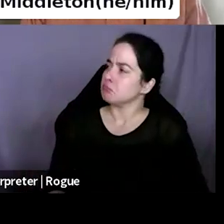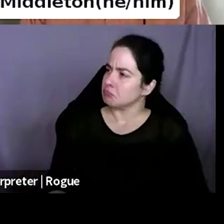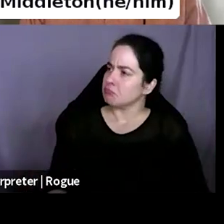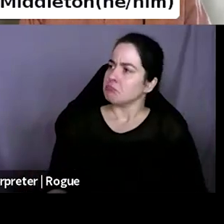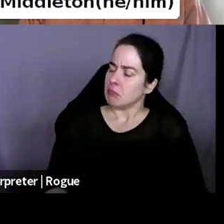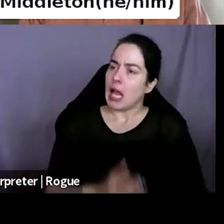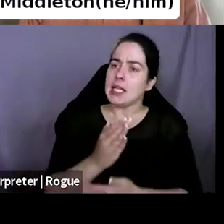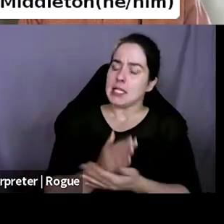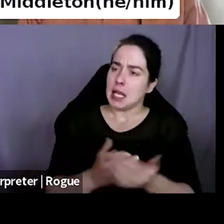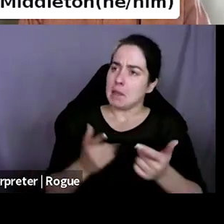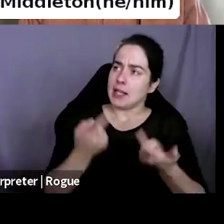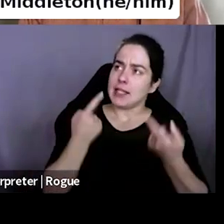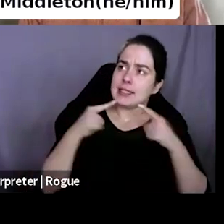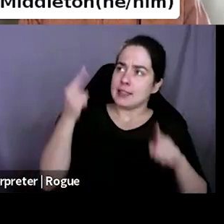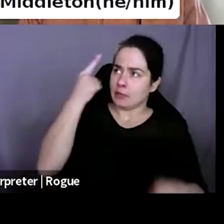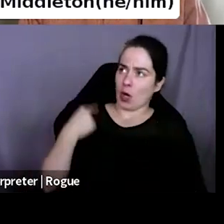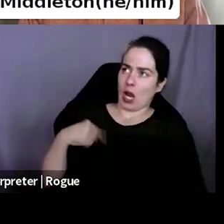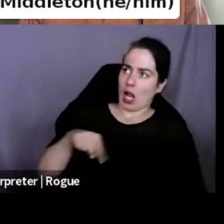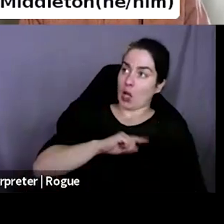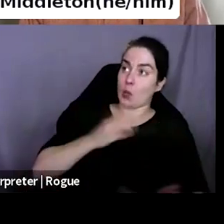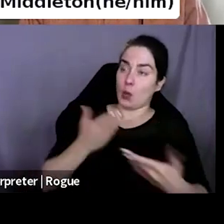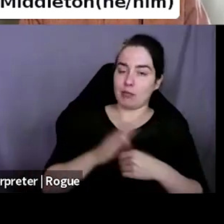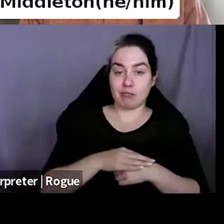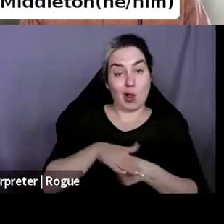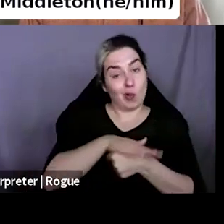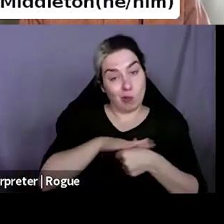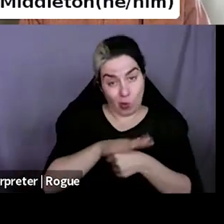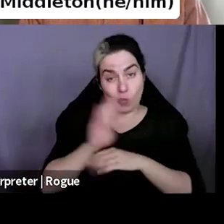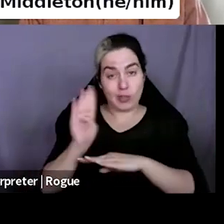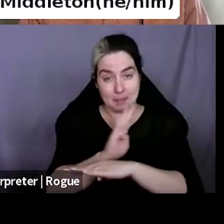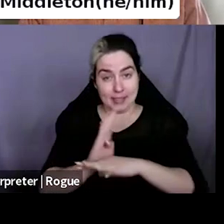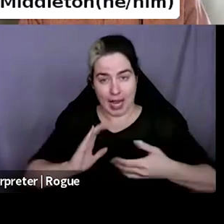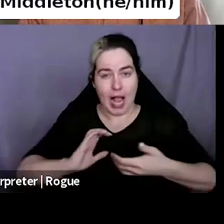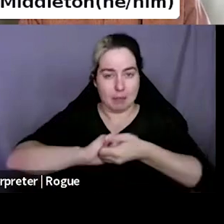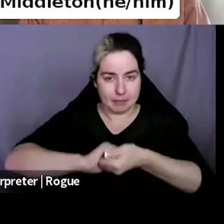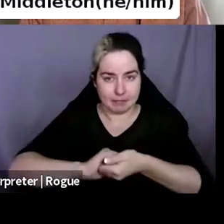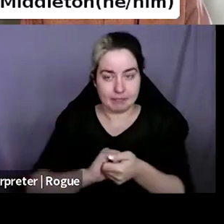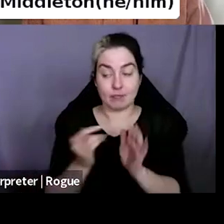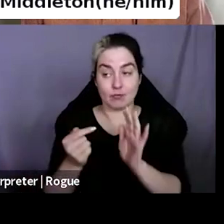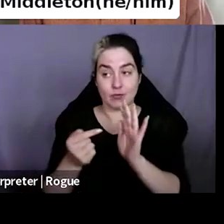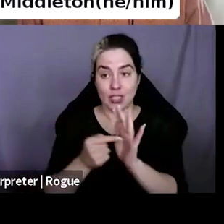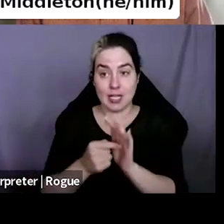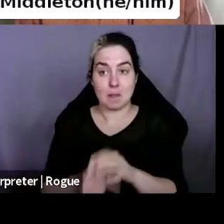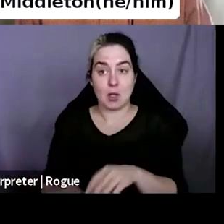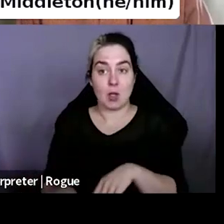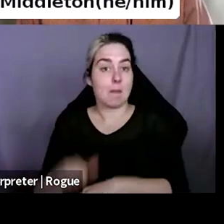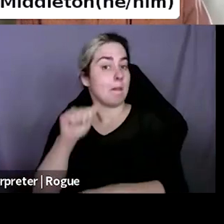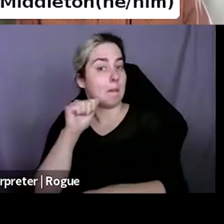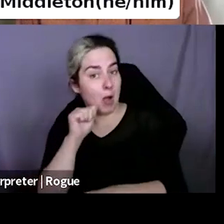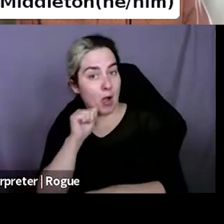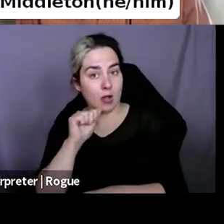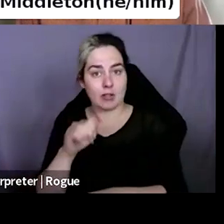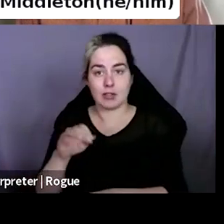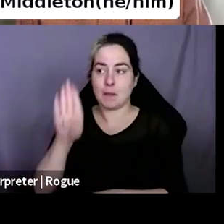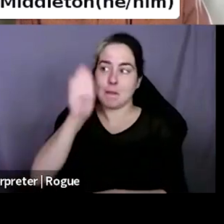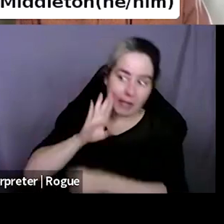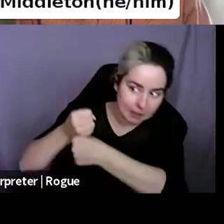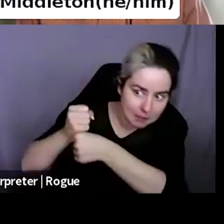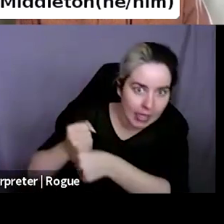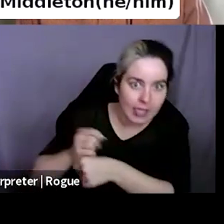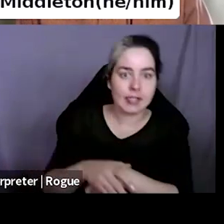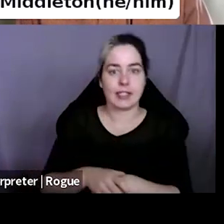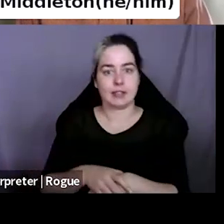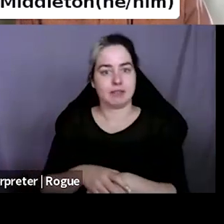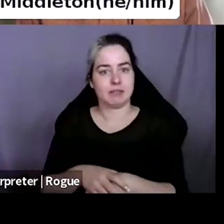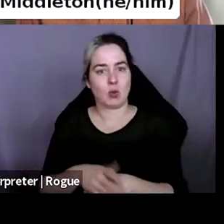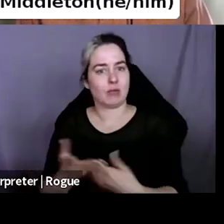effective for us has been local business partnerships, especially with like breweries and restaurants in town. So we'll do events in